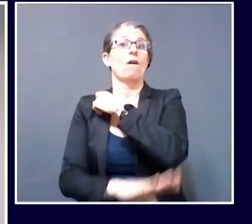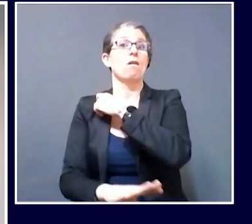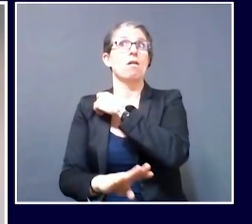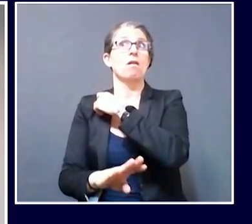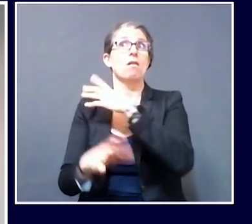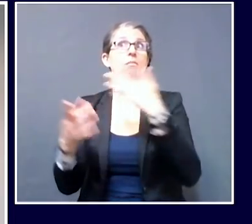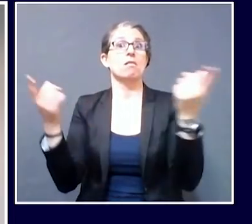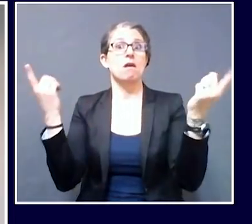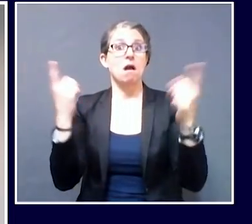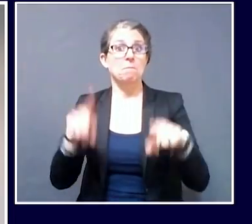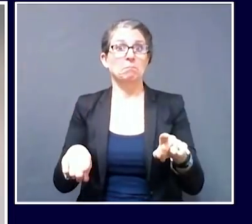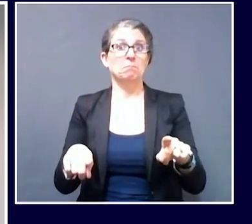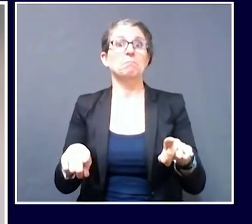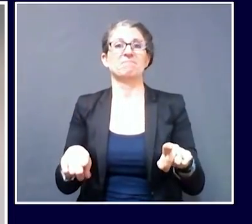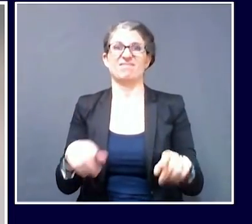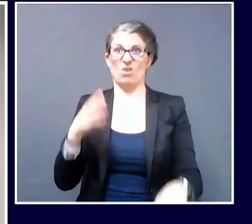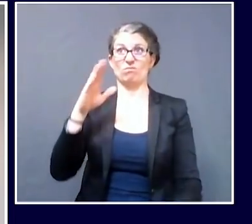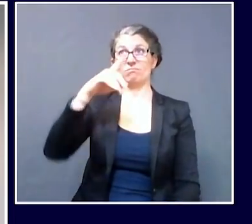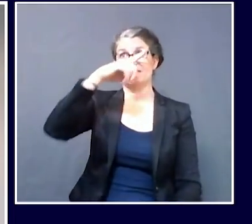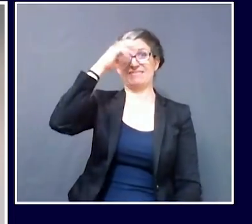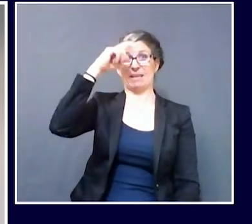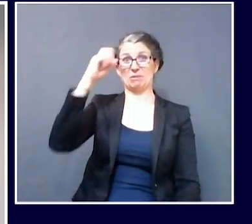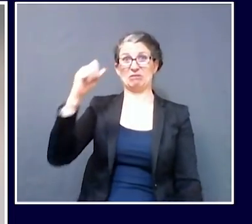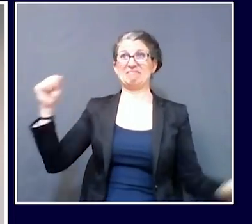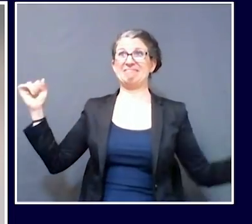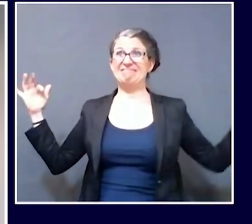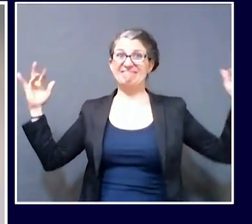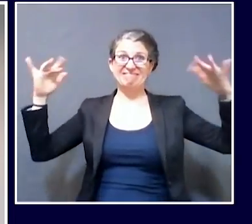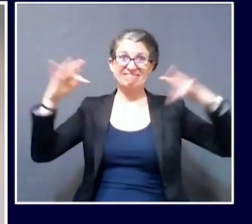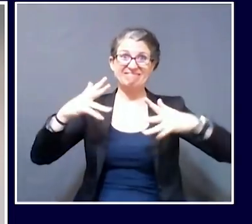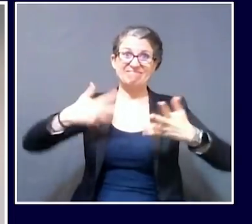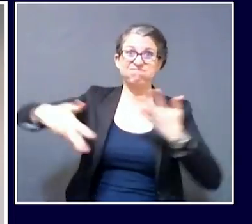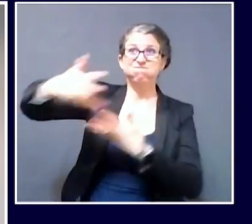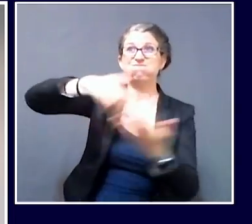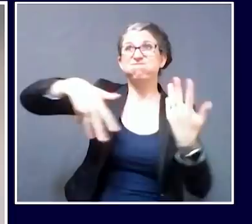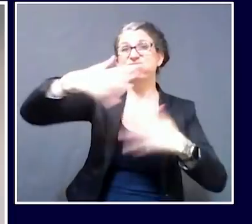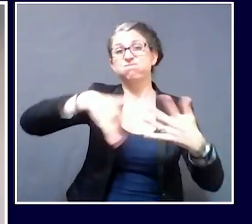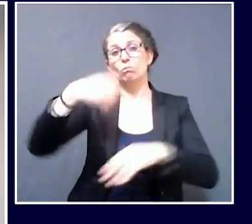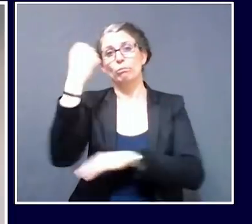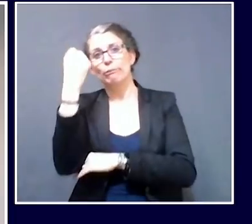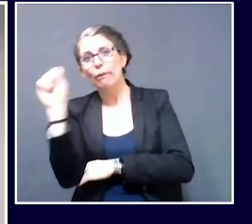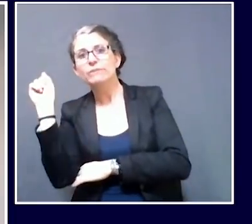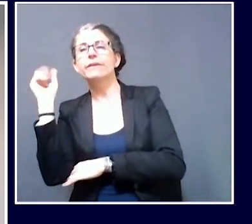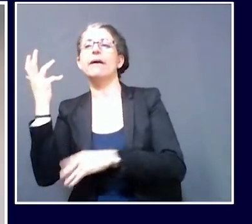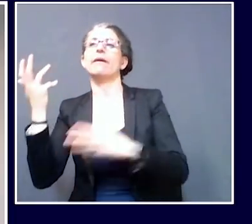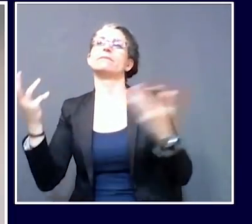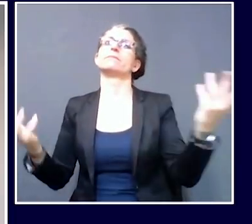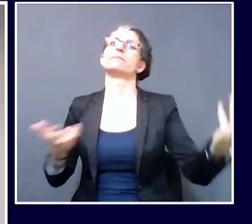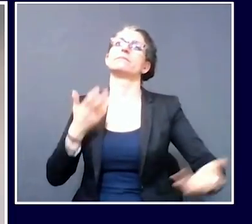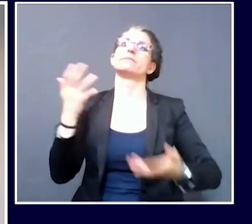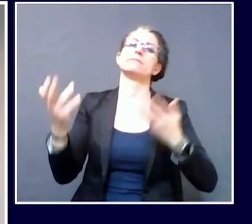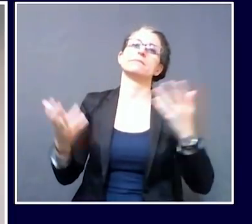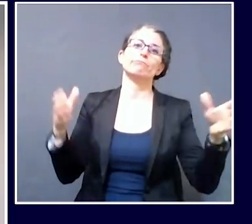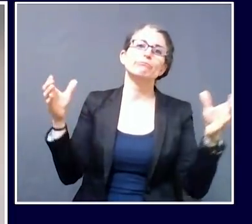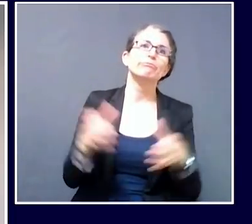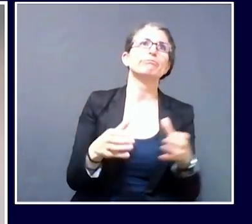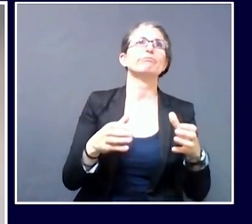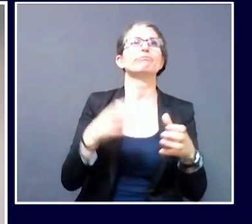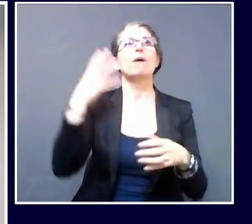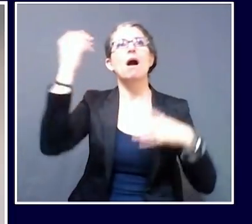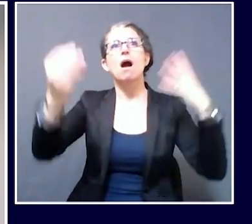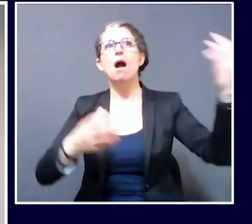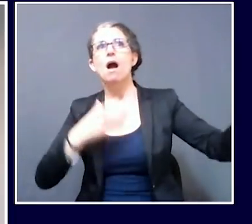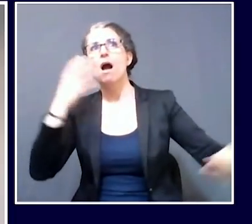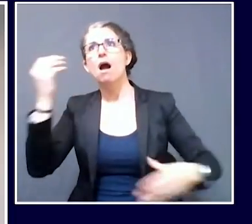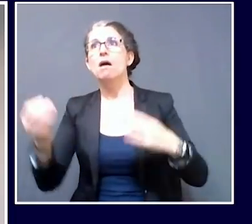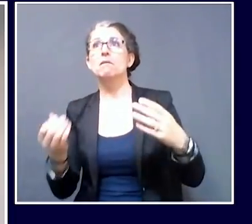happening here in the past few weeks as well as the influx of people from other states, will you possibly rethink your recommendations